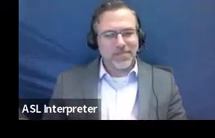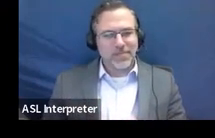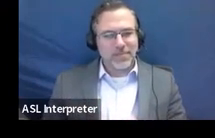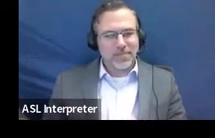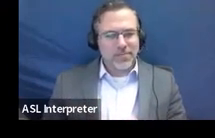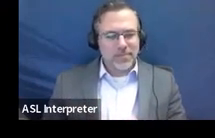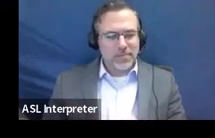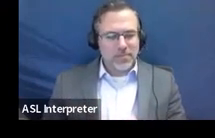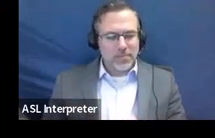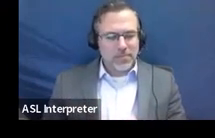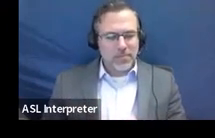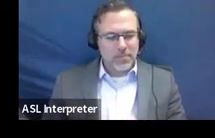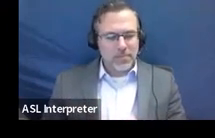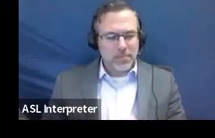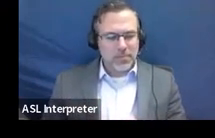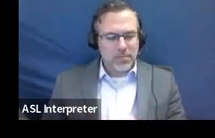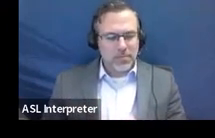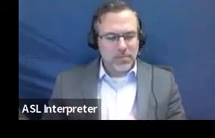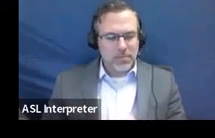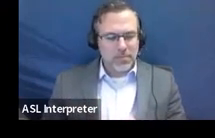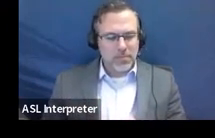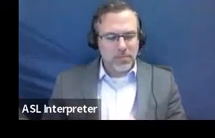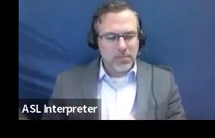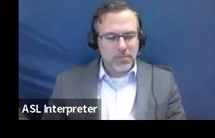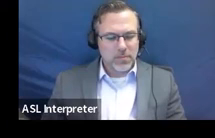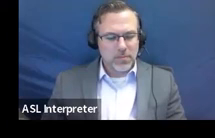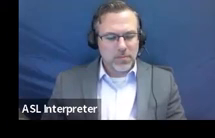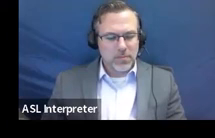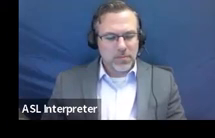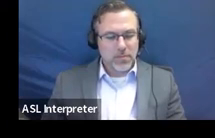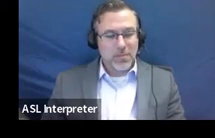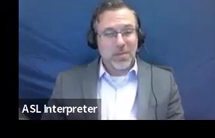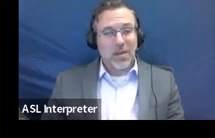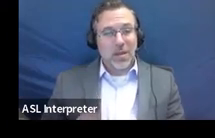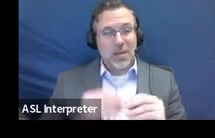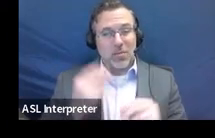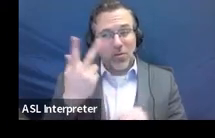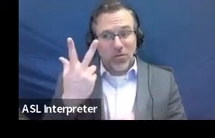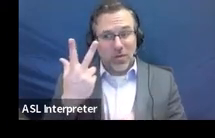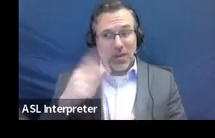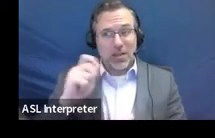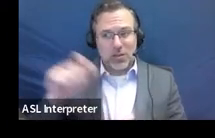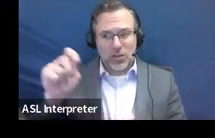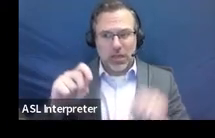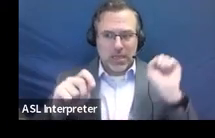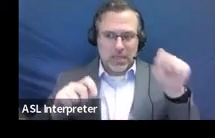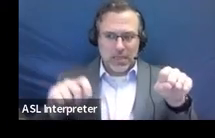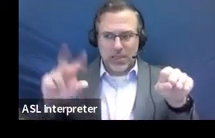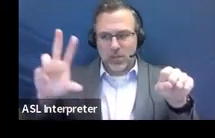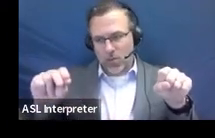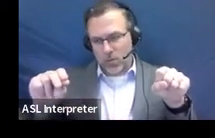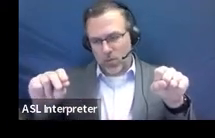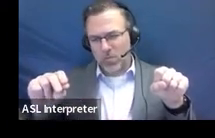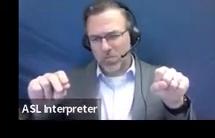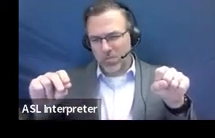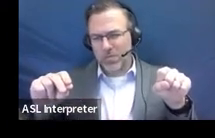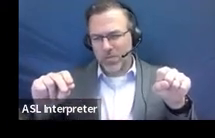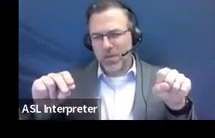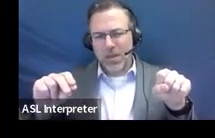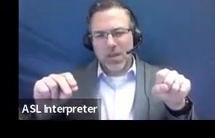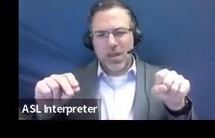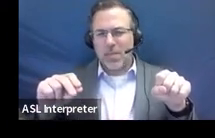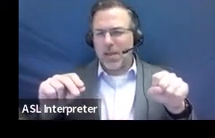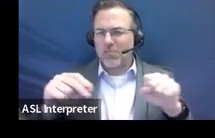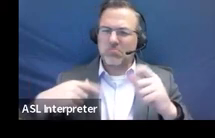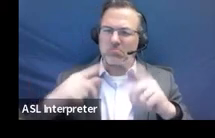And then number three is where you go through the check, yes, no, about all of the kind of rule